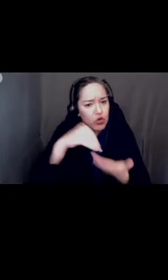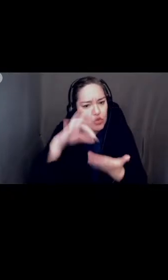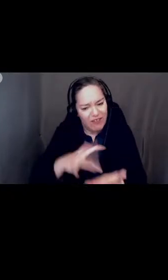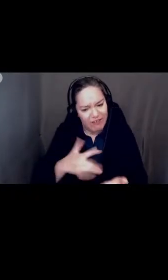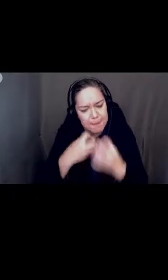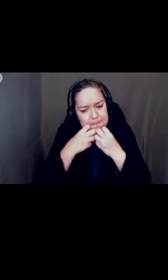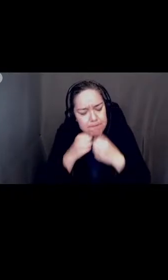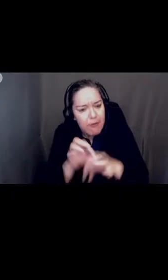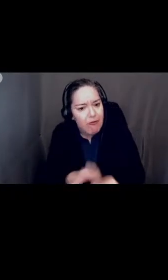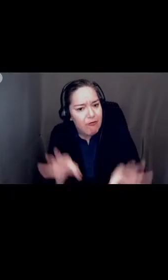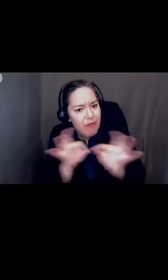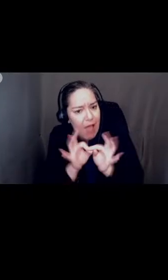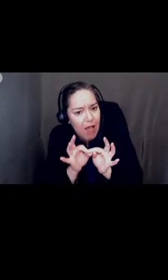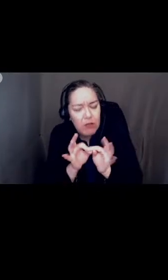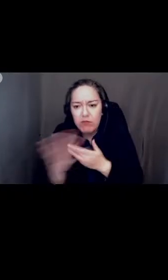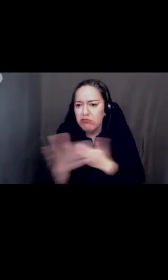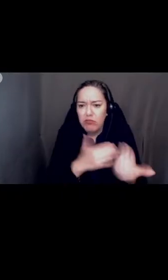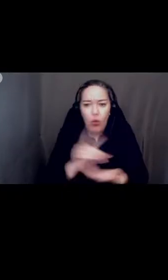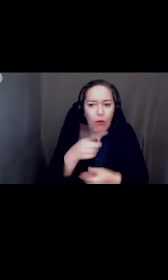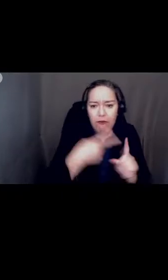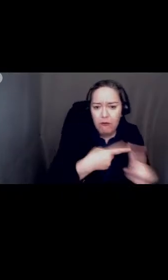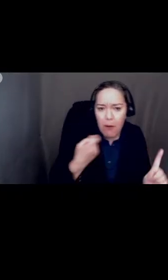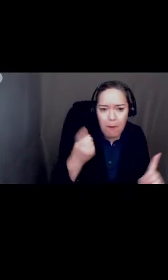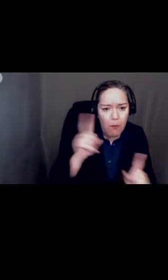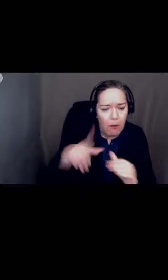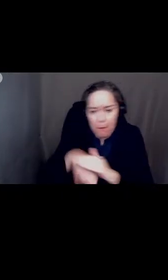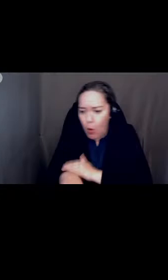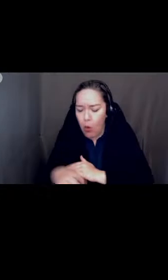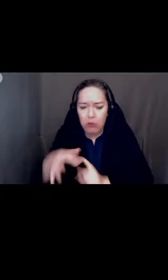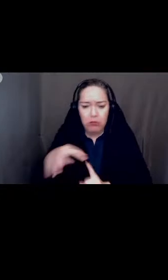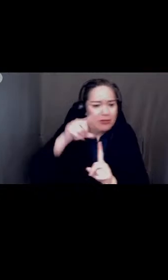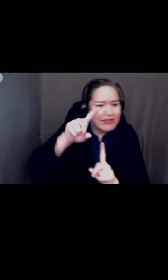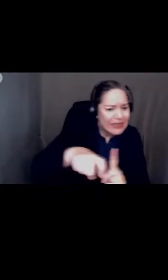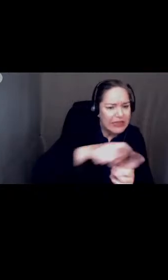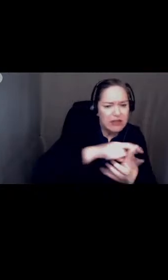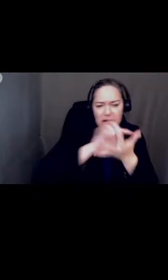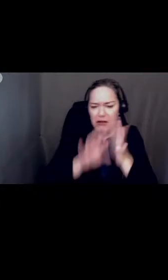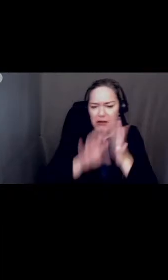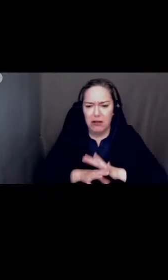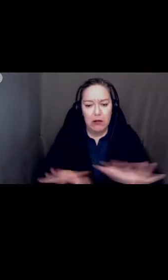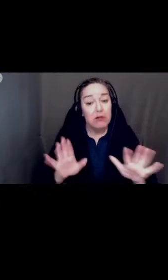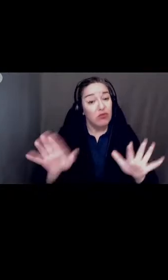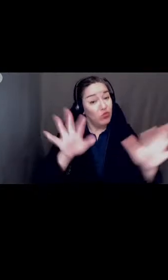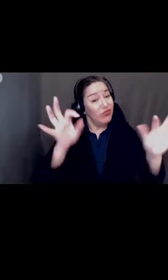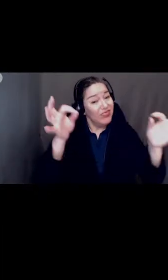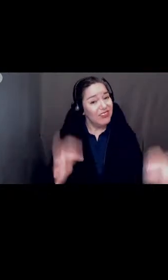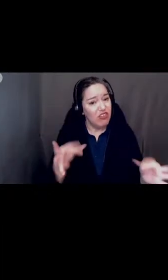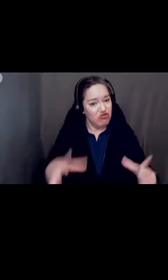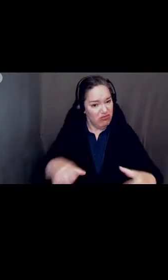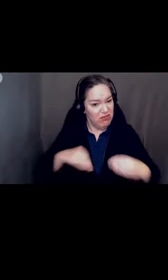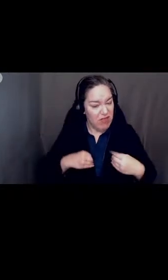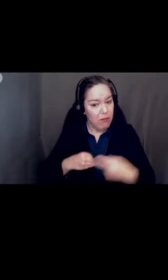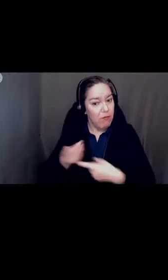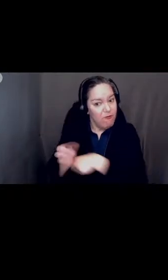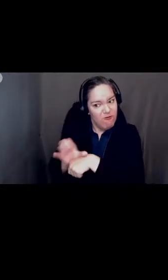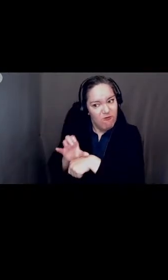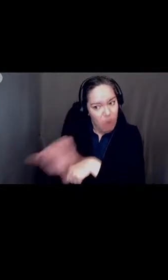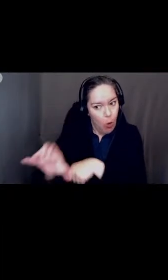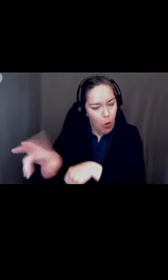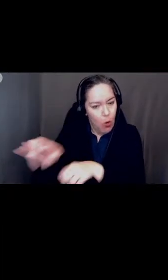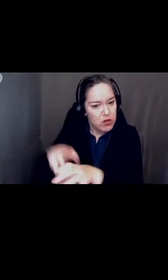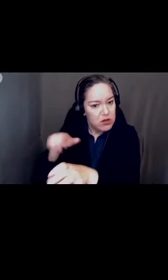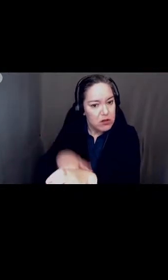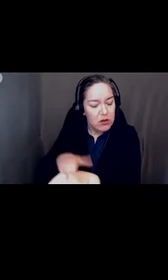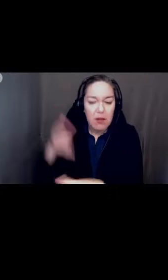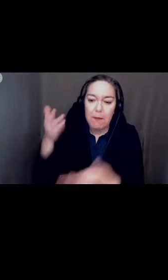where they were born or the special needs that require assistance your decision to accept dr strickwarda's forced resignation may already have